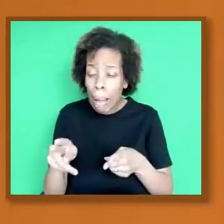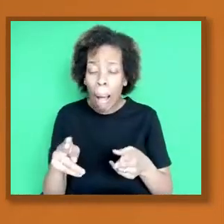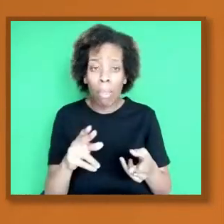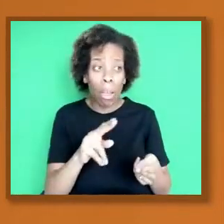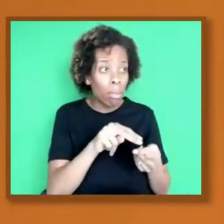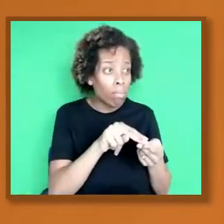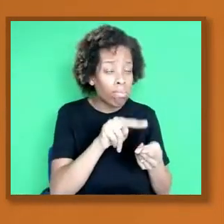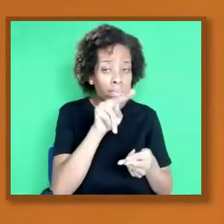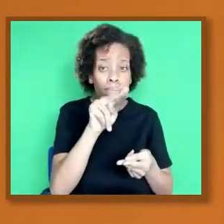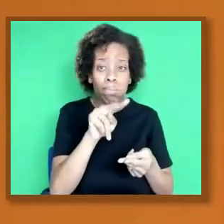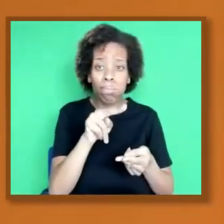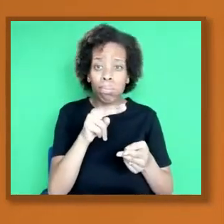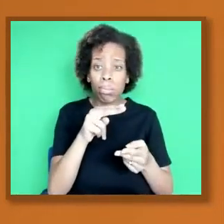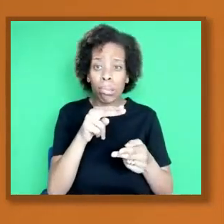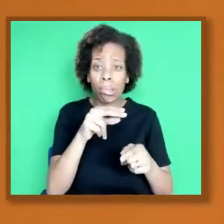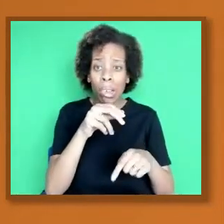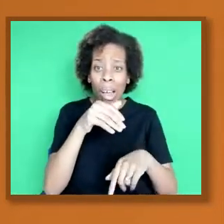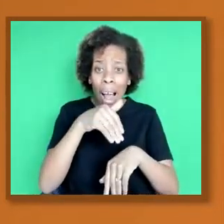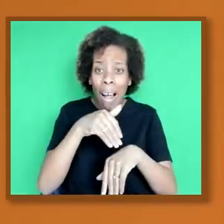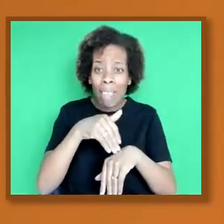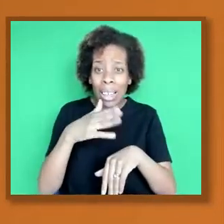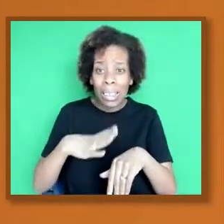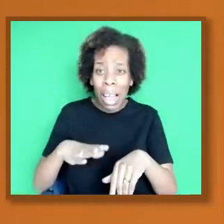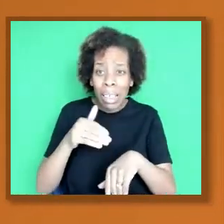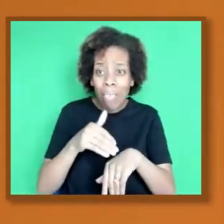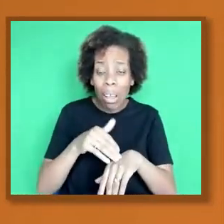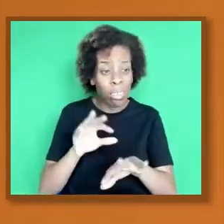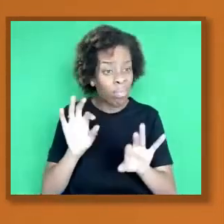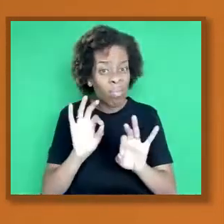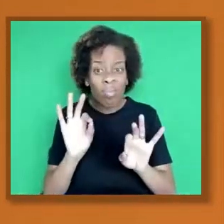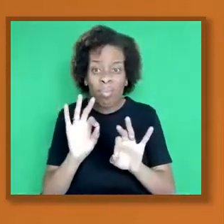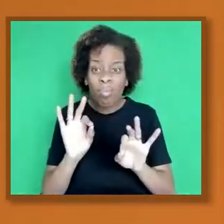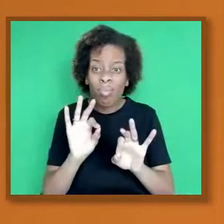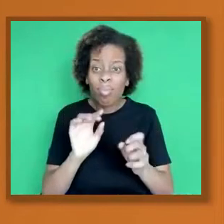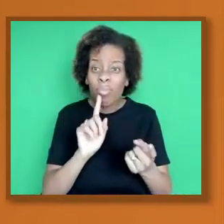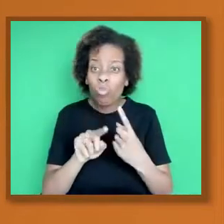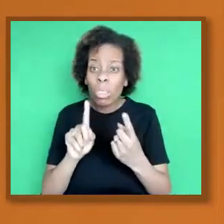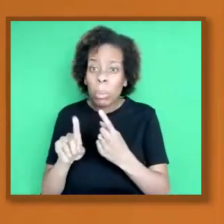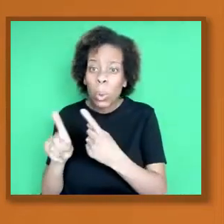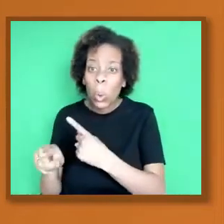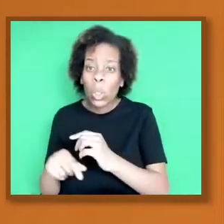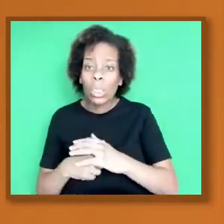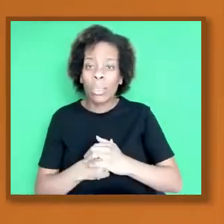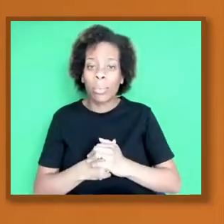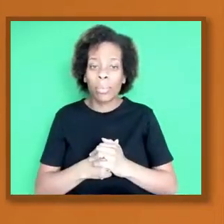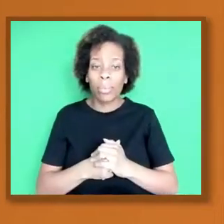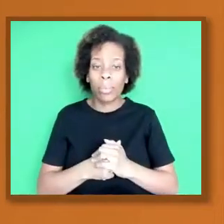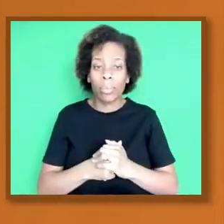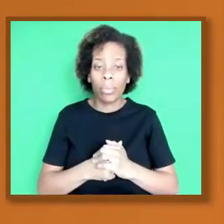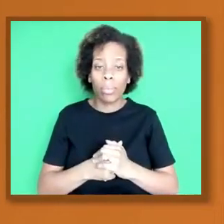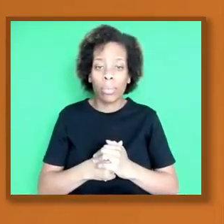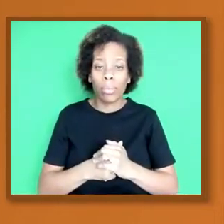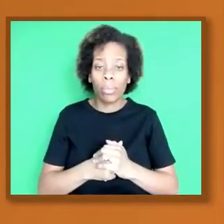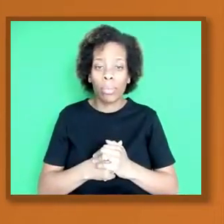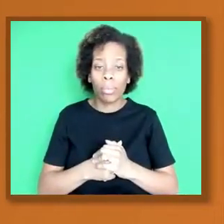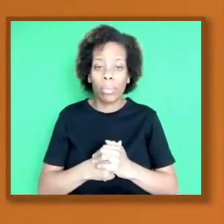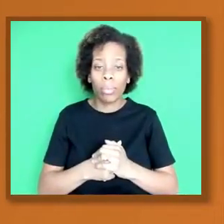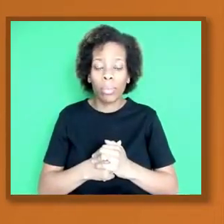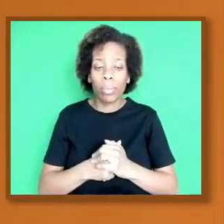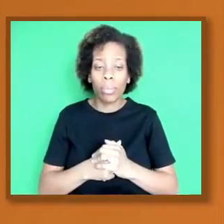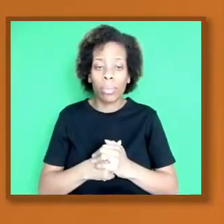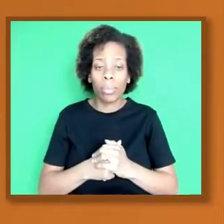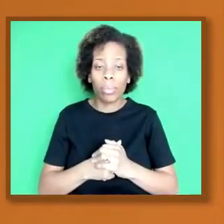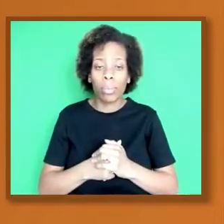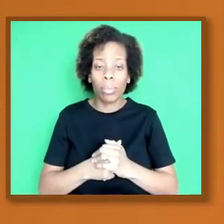Donald also made a very good point about the fact that it's not necessarily, the